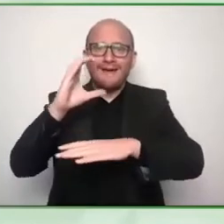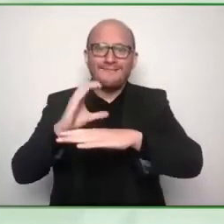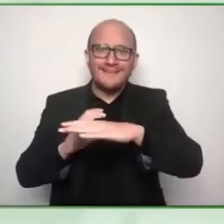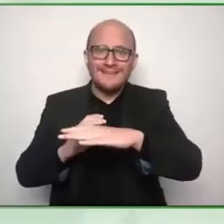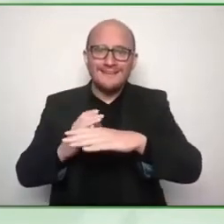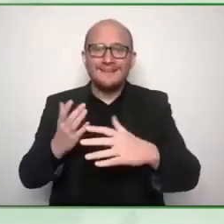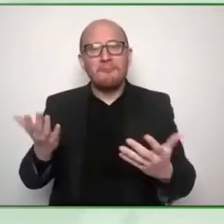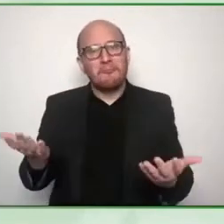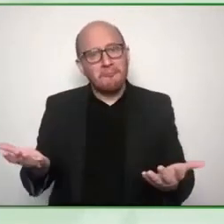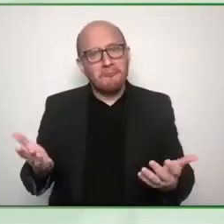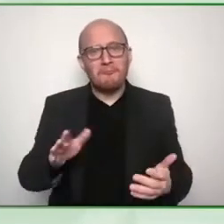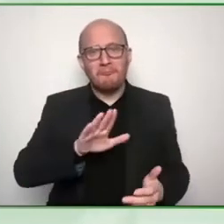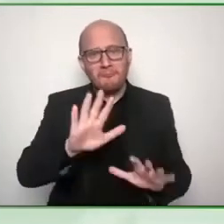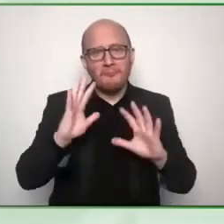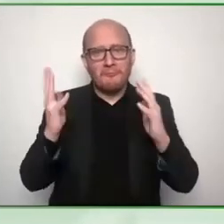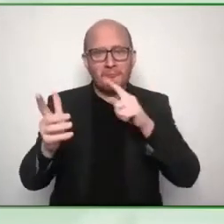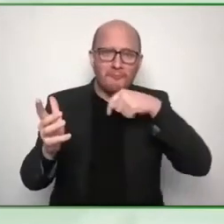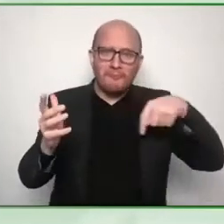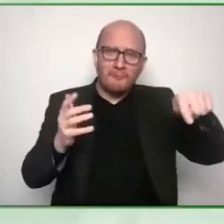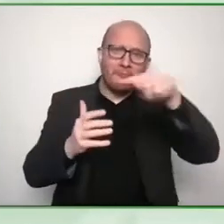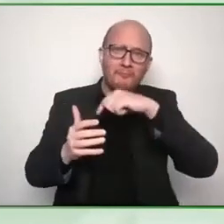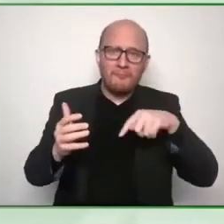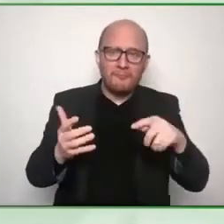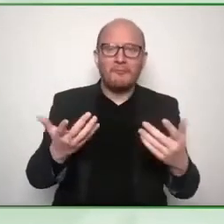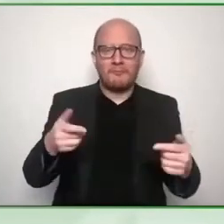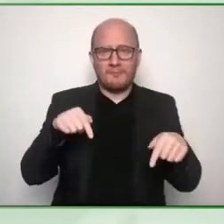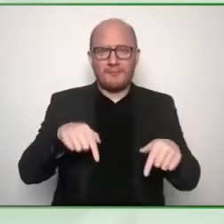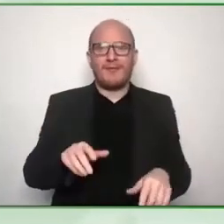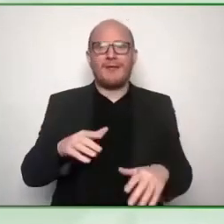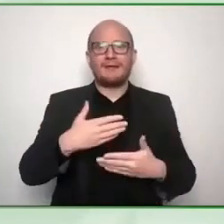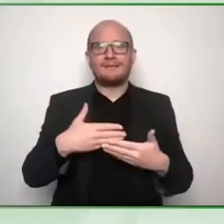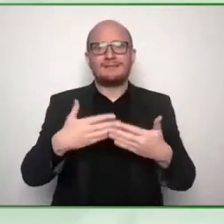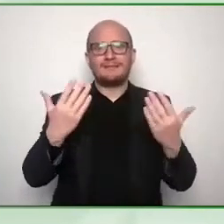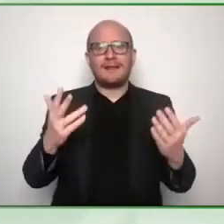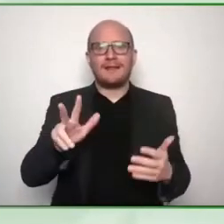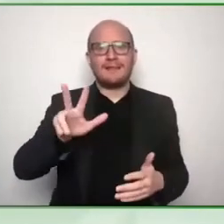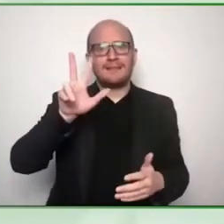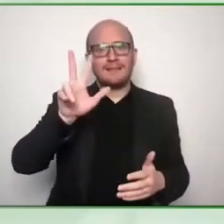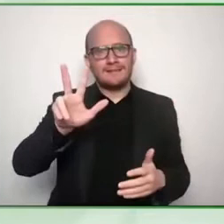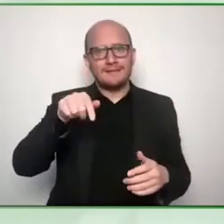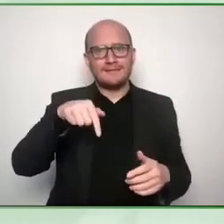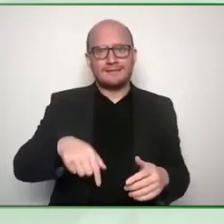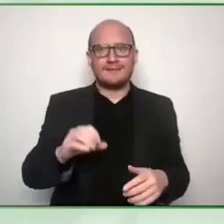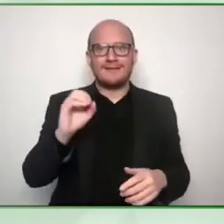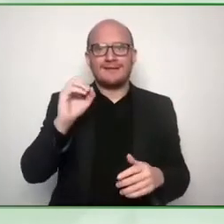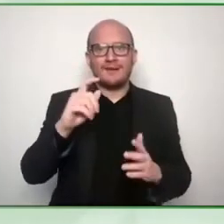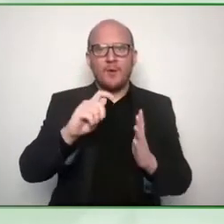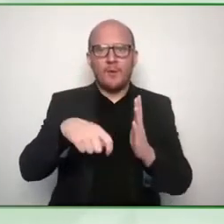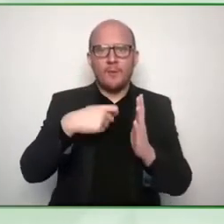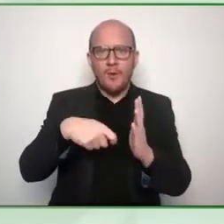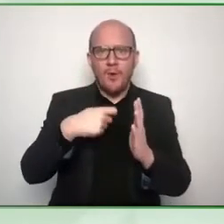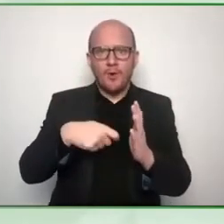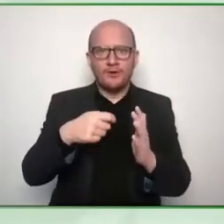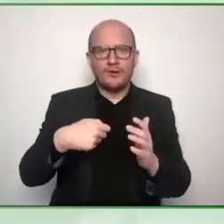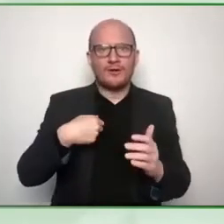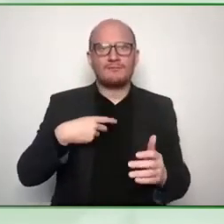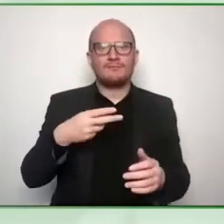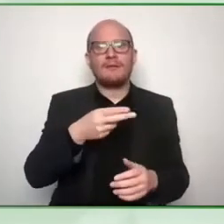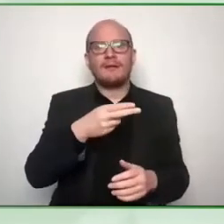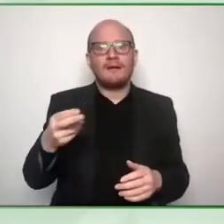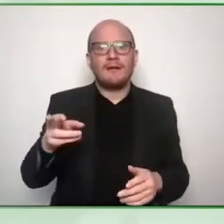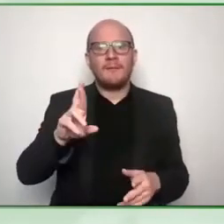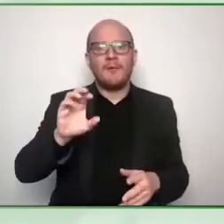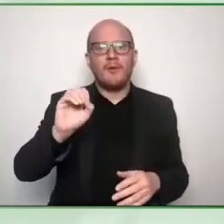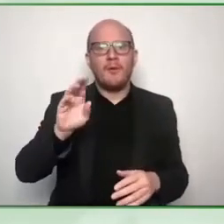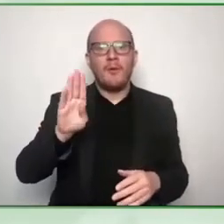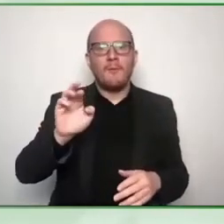my name is robin tim weiss i'm the manager of the public sector here at the zero project we're coming to you live from the united